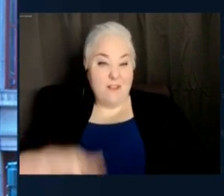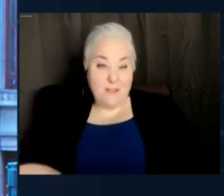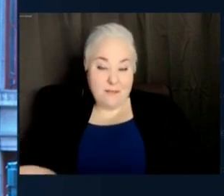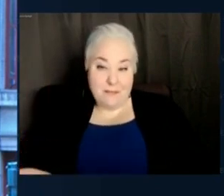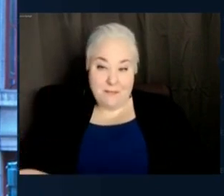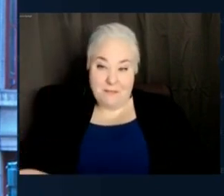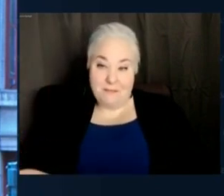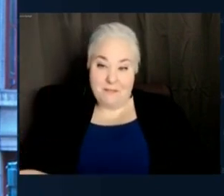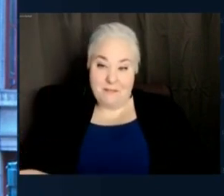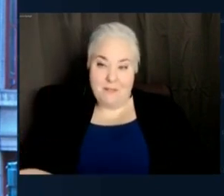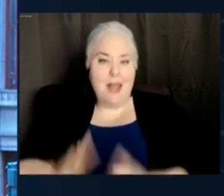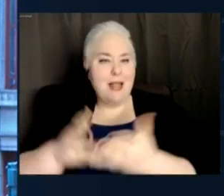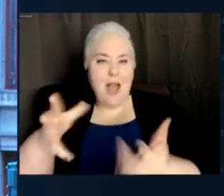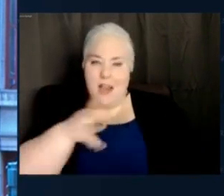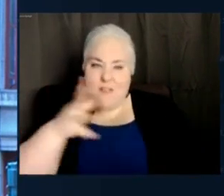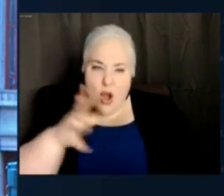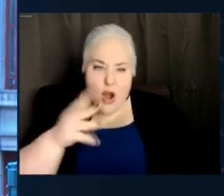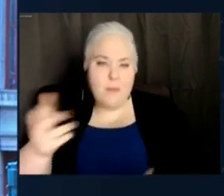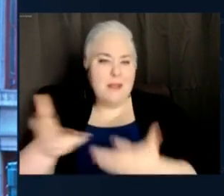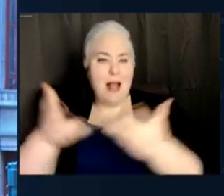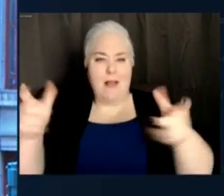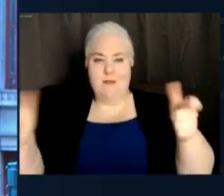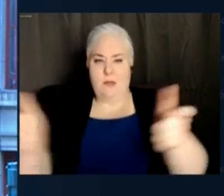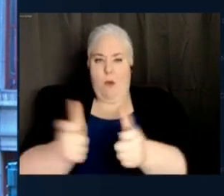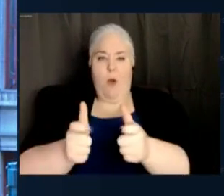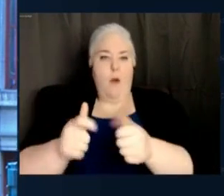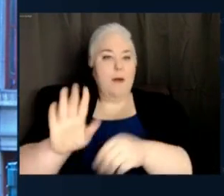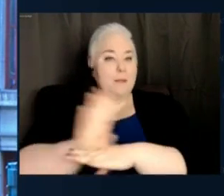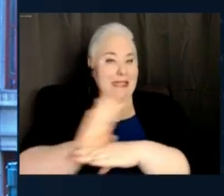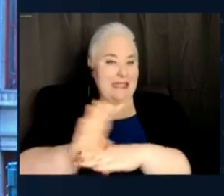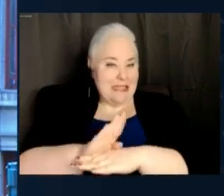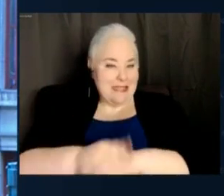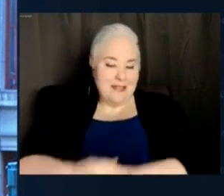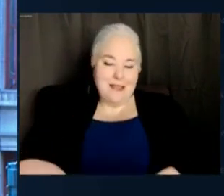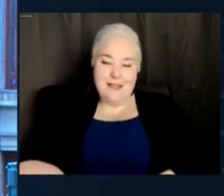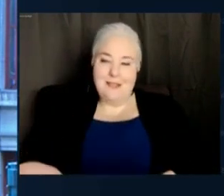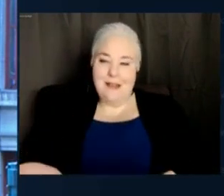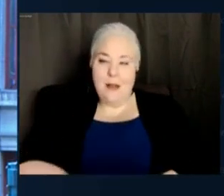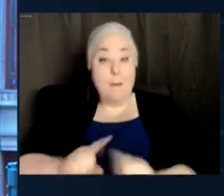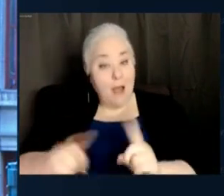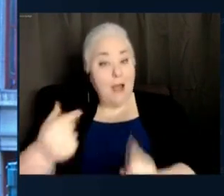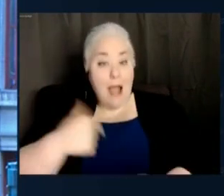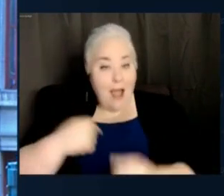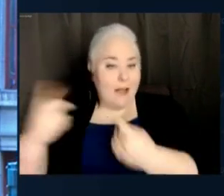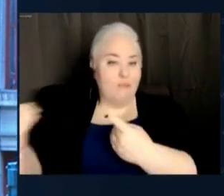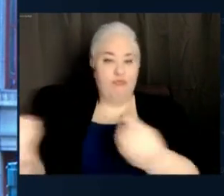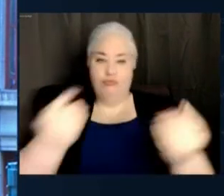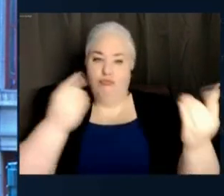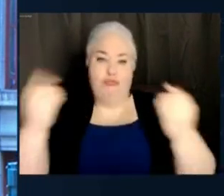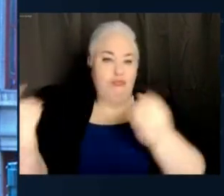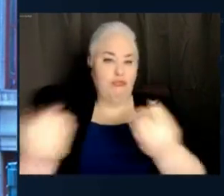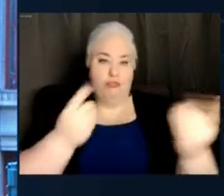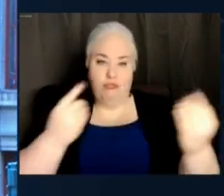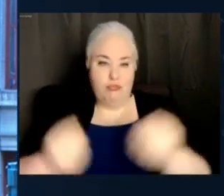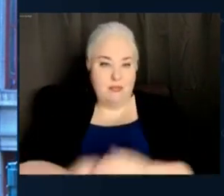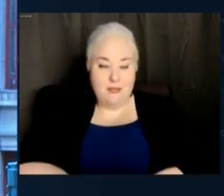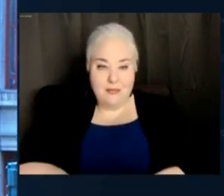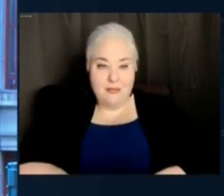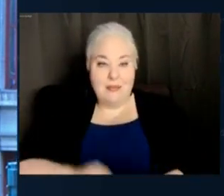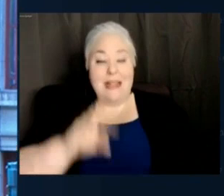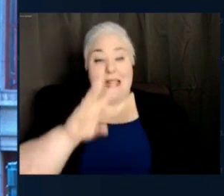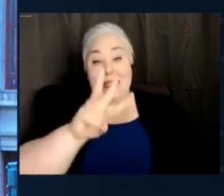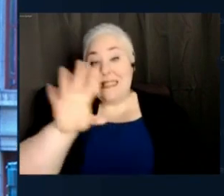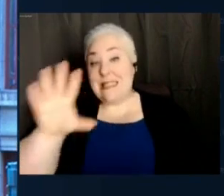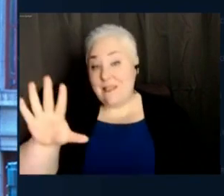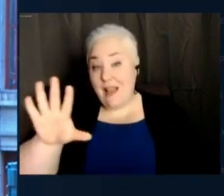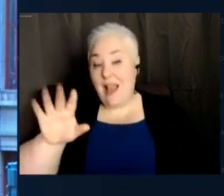A lot of farms, a lot of small businesses, but like I said, I got around. Over 65 town halls during my